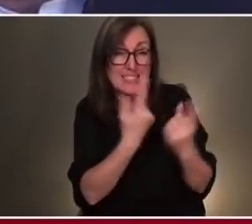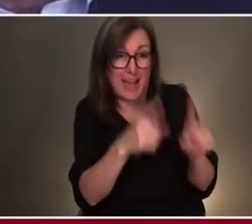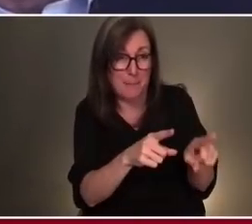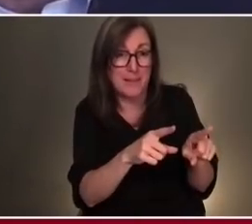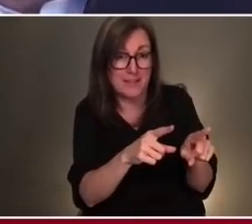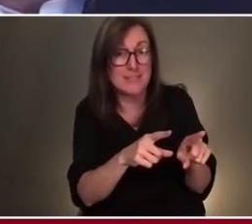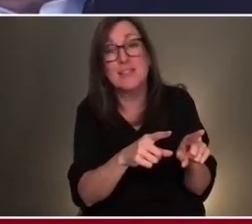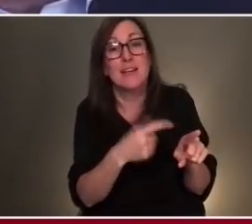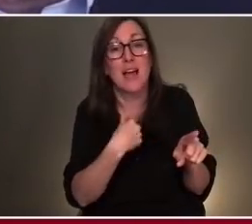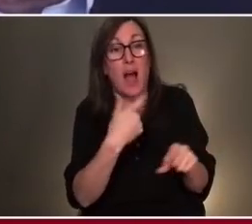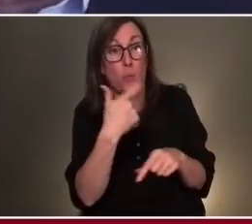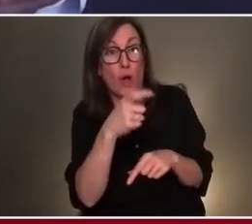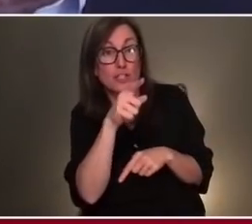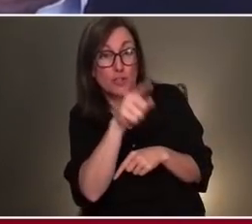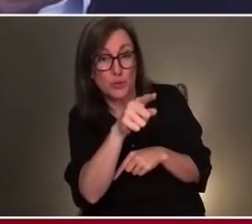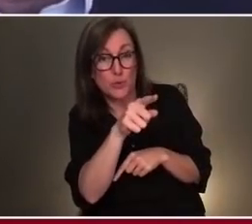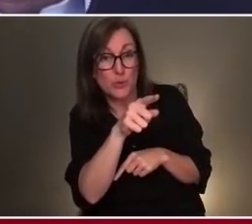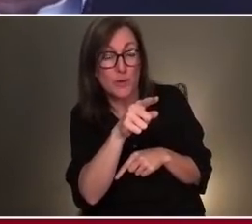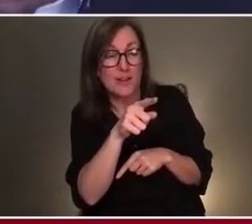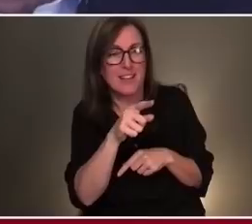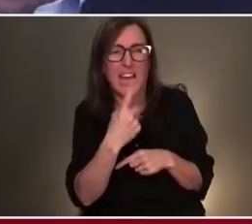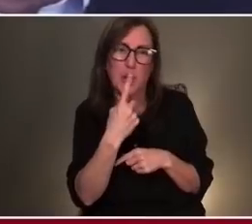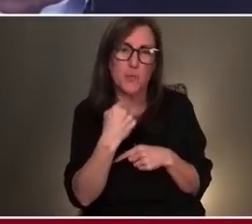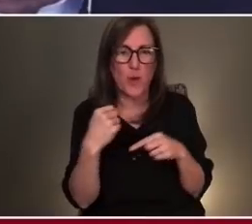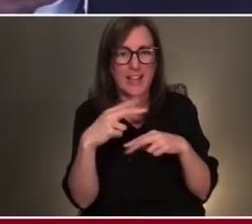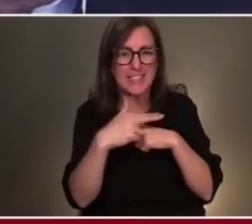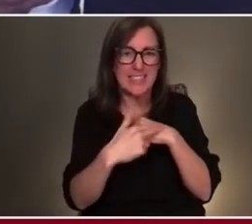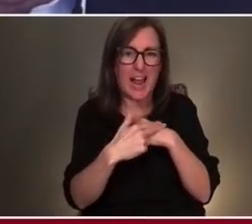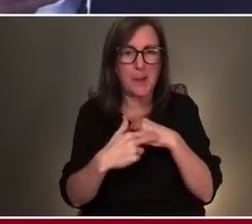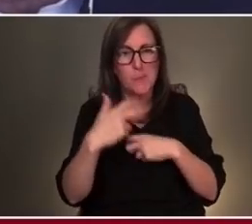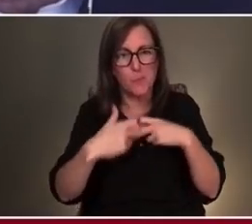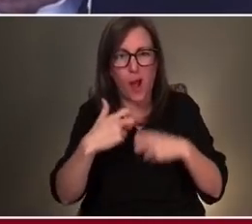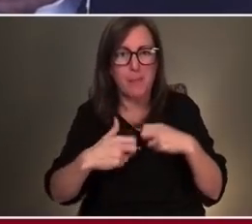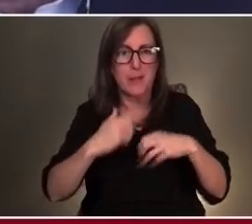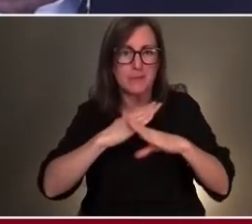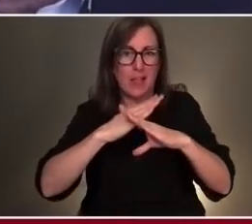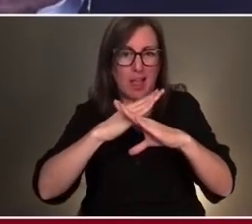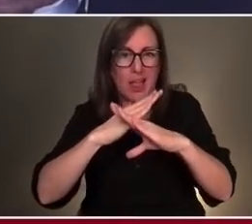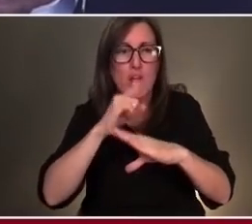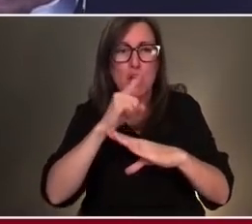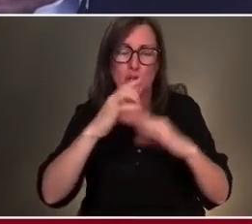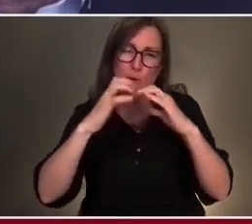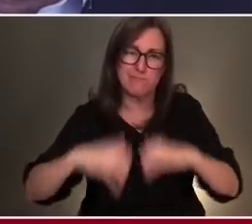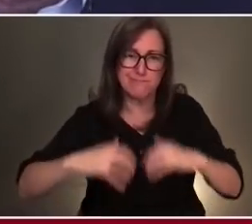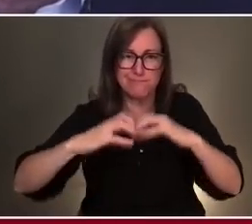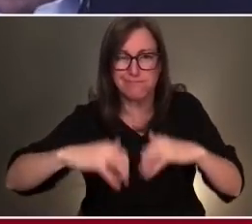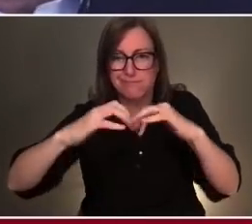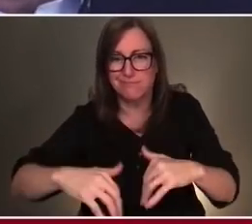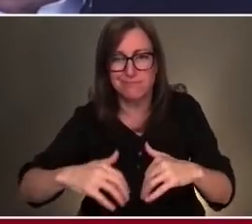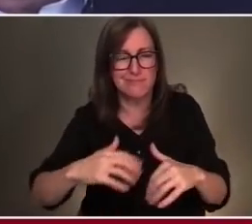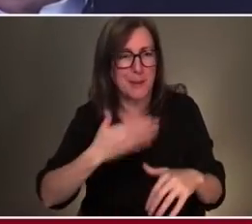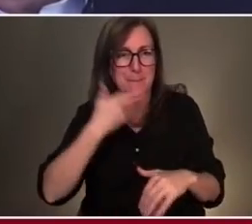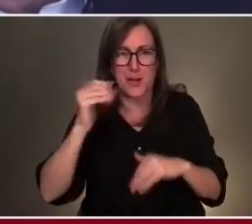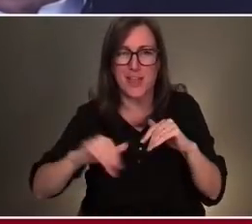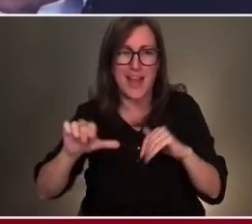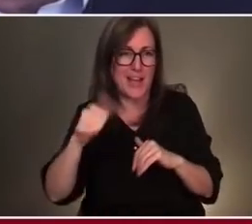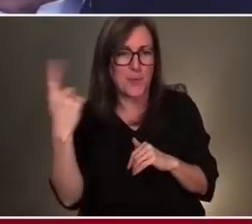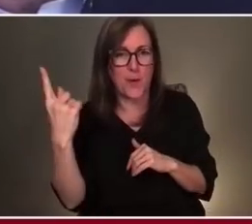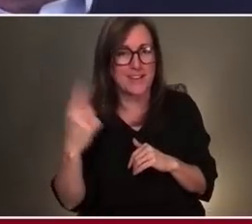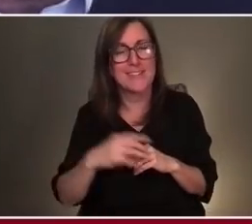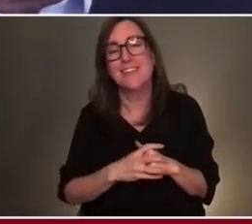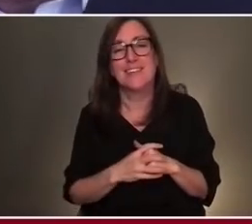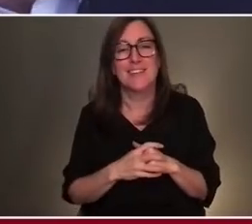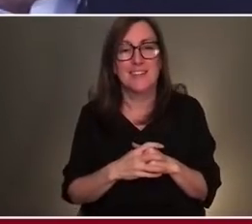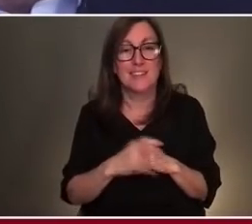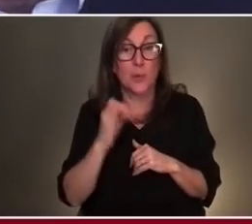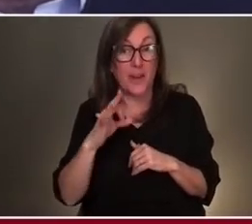you, you could cut through red tape faster than anybody I've ever known. And like I said at the beginning, you know, if it's broken and you can't fix it,